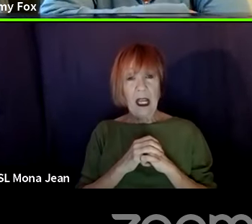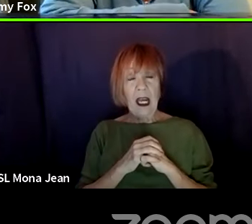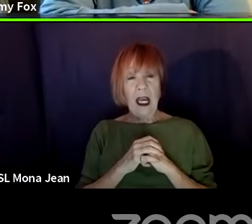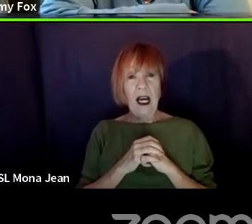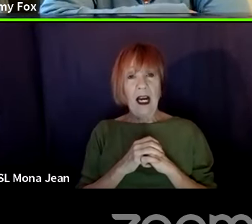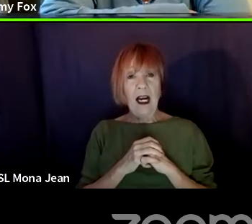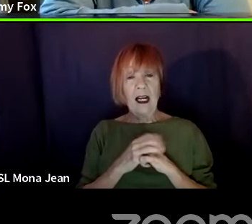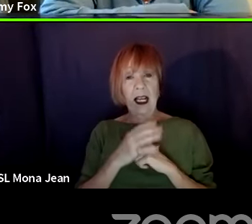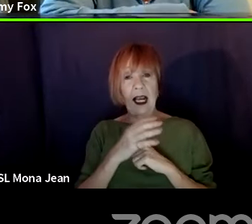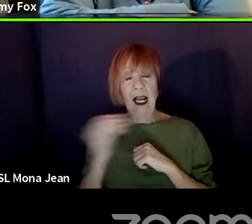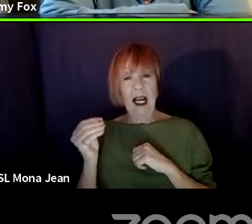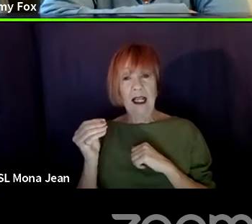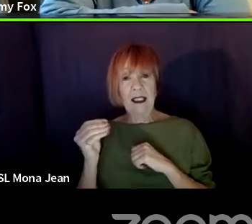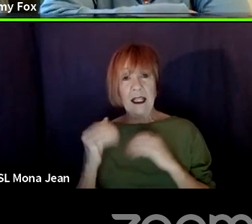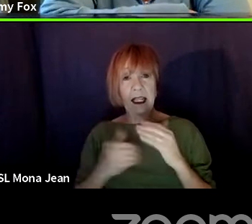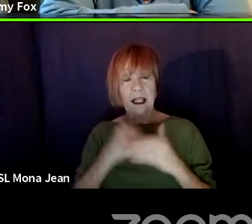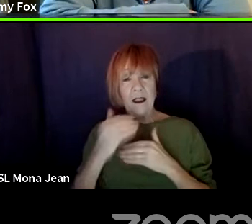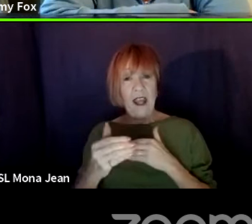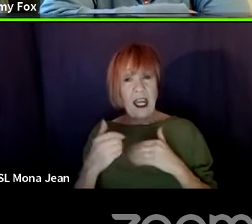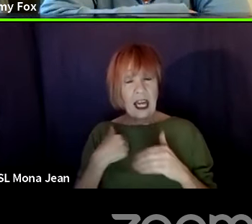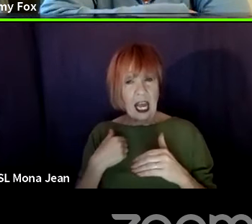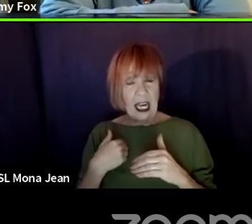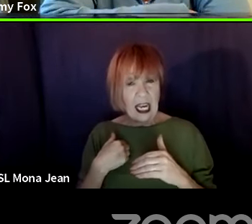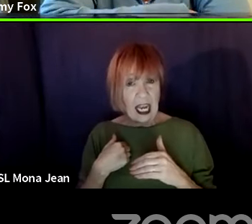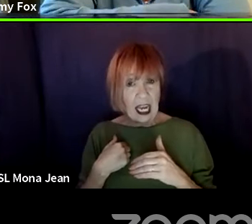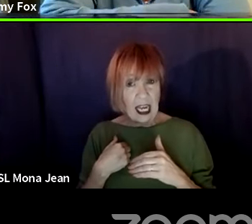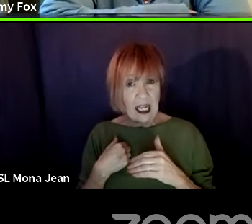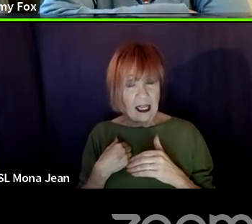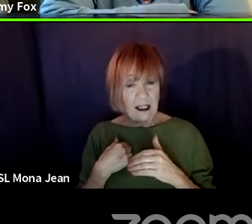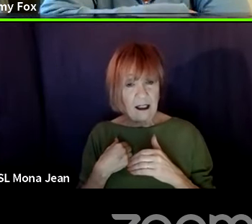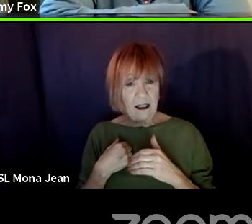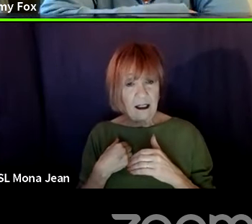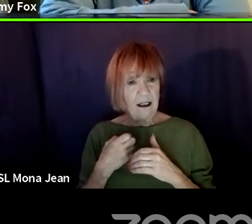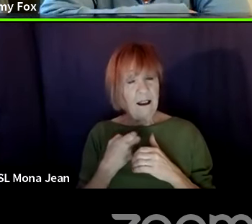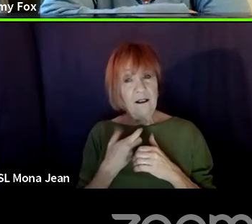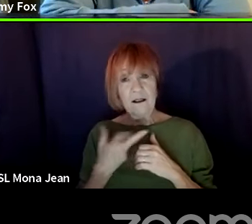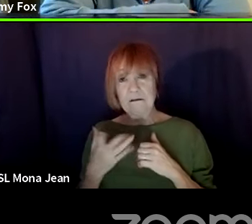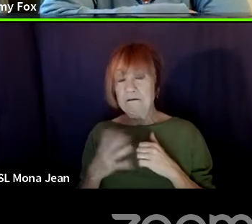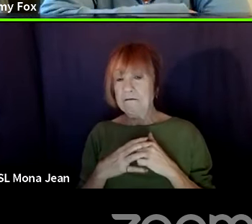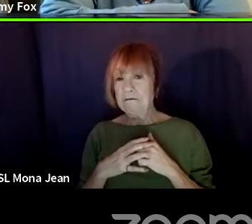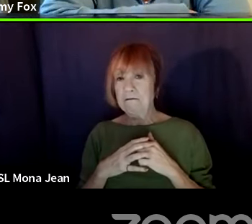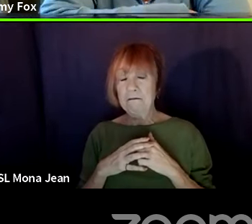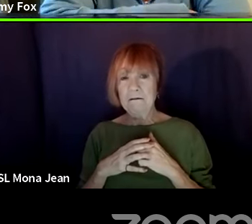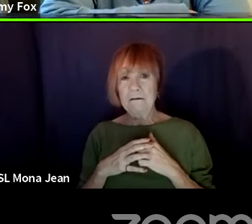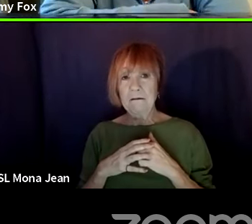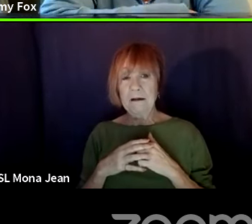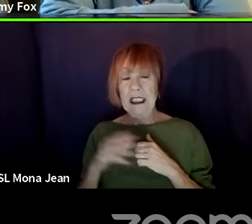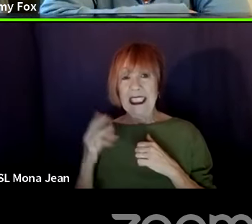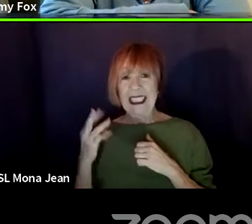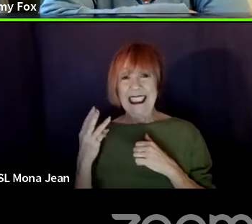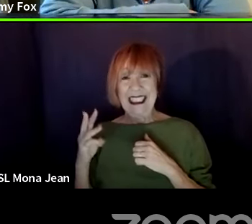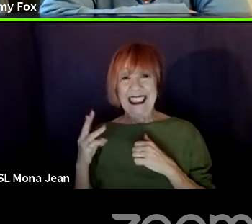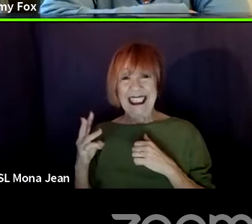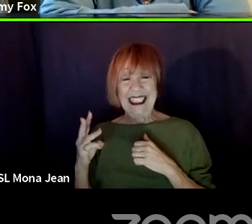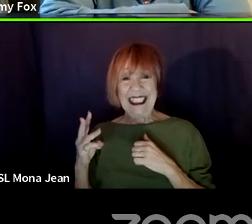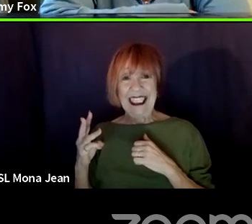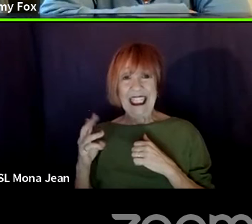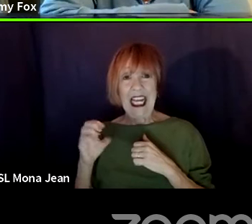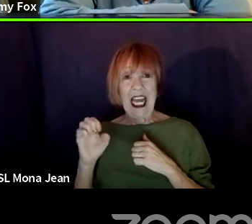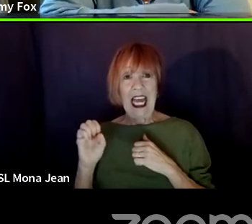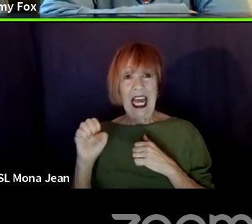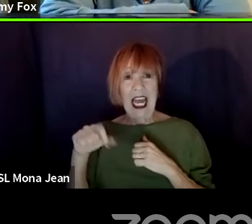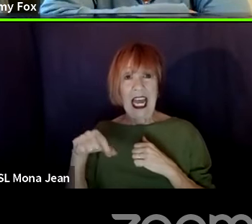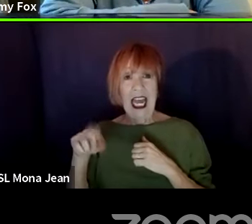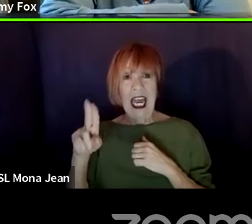And then I had a film that came out in 2016 called Equity, which is